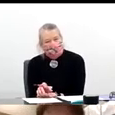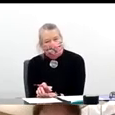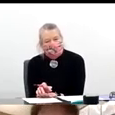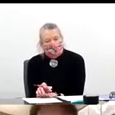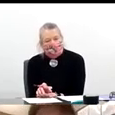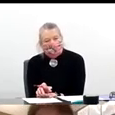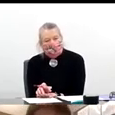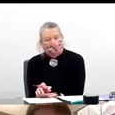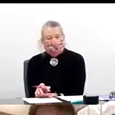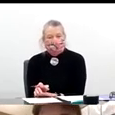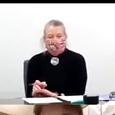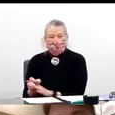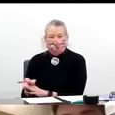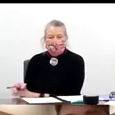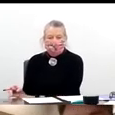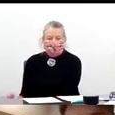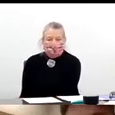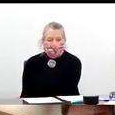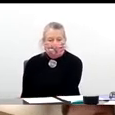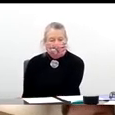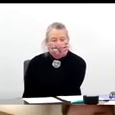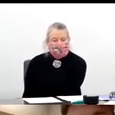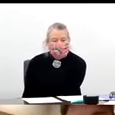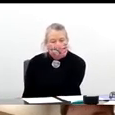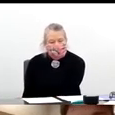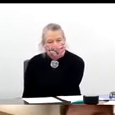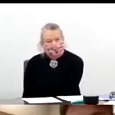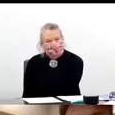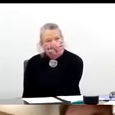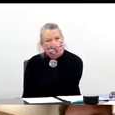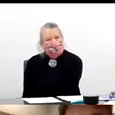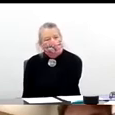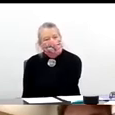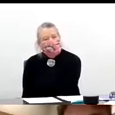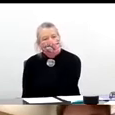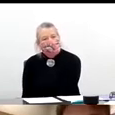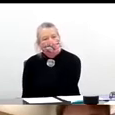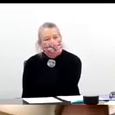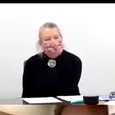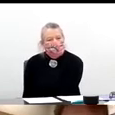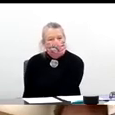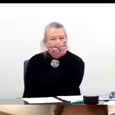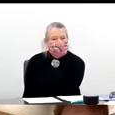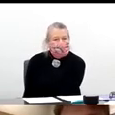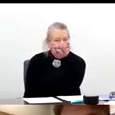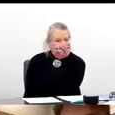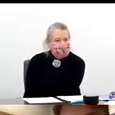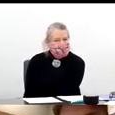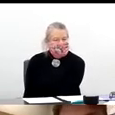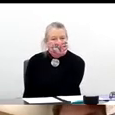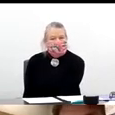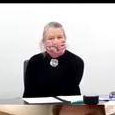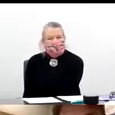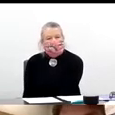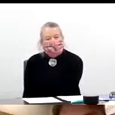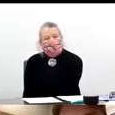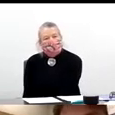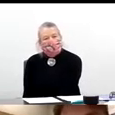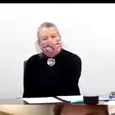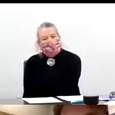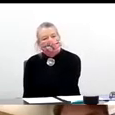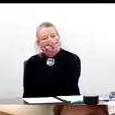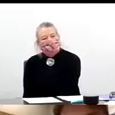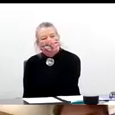University, coming to us from the Ohio State University where he served as VP of Research. He